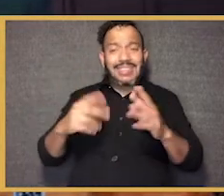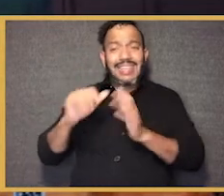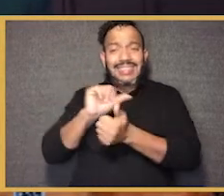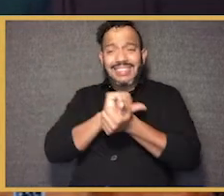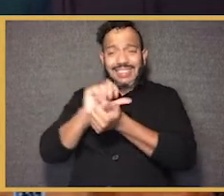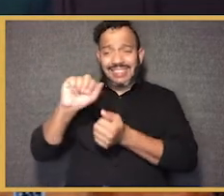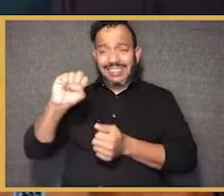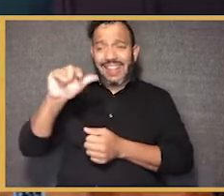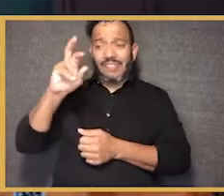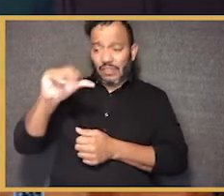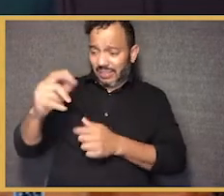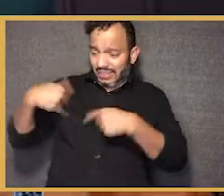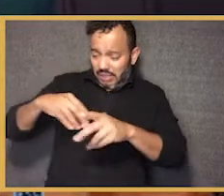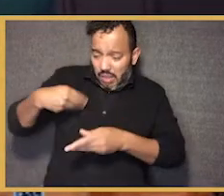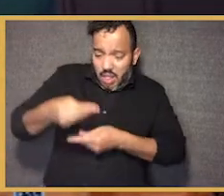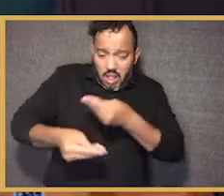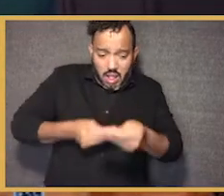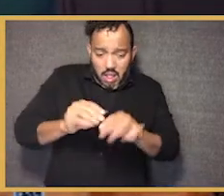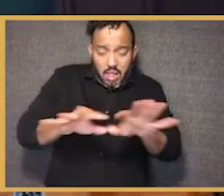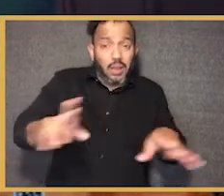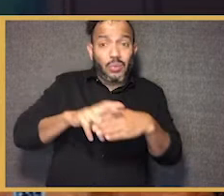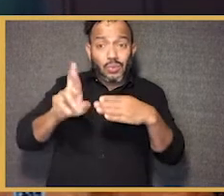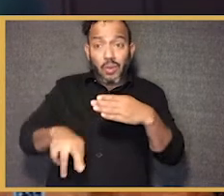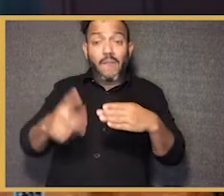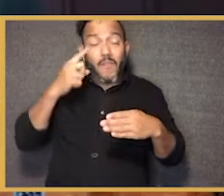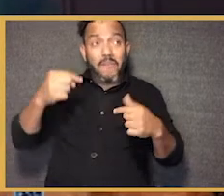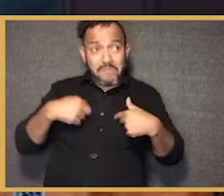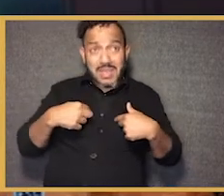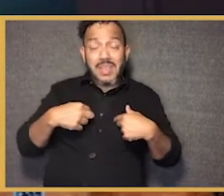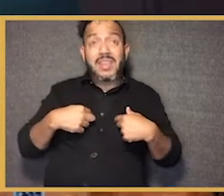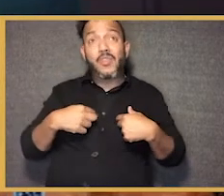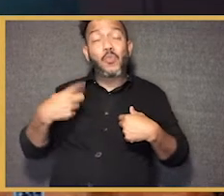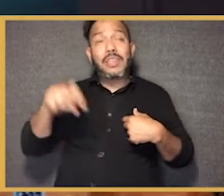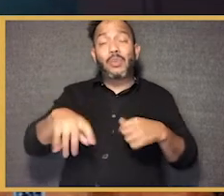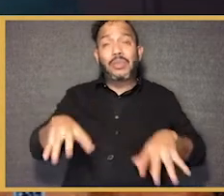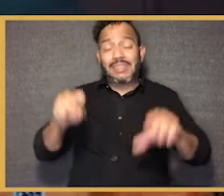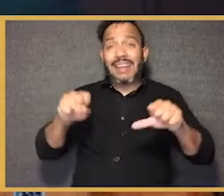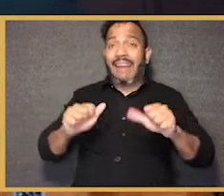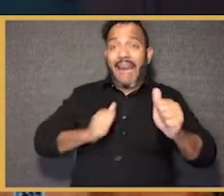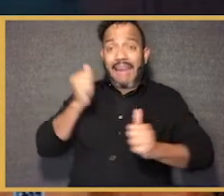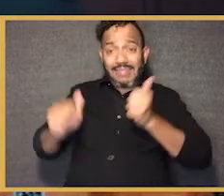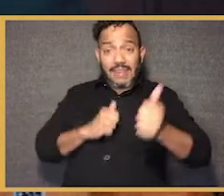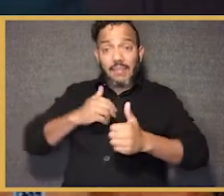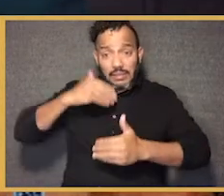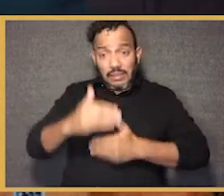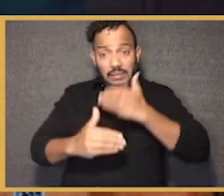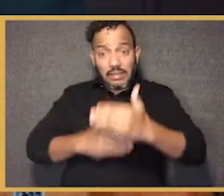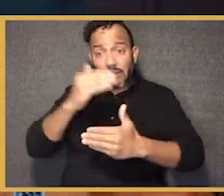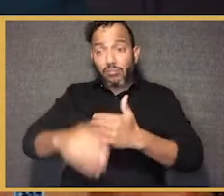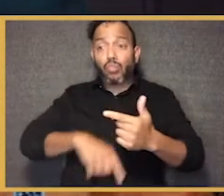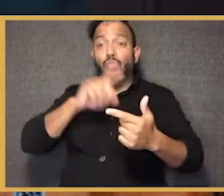of slavery. And for me, what reparations is about is really the idea that we have to take active